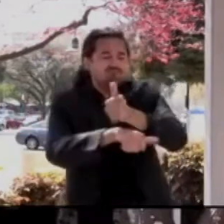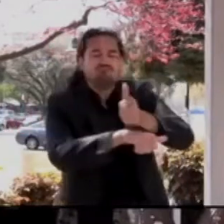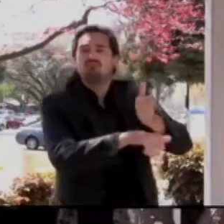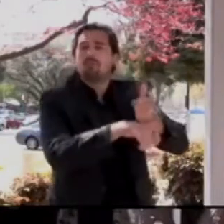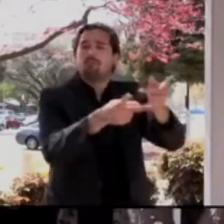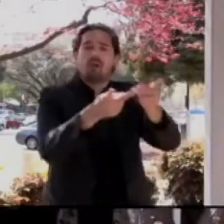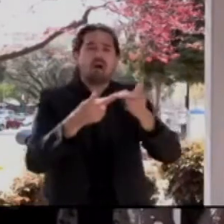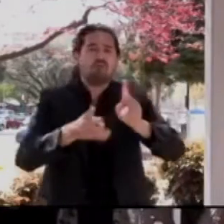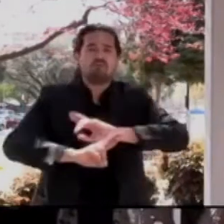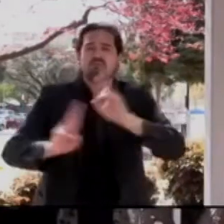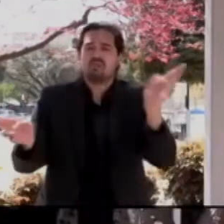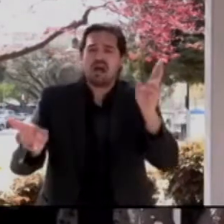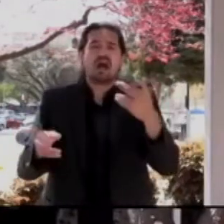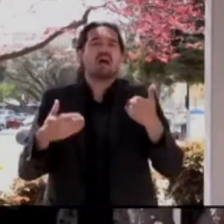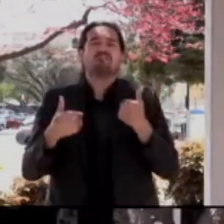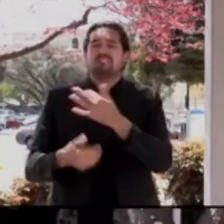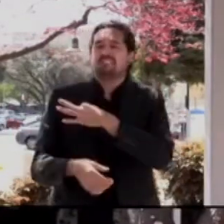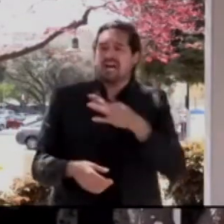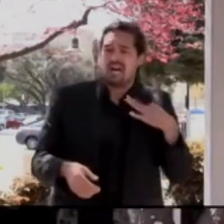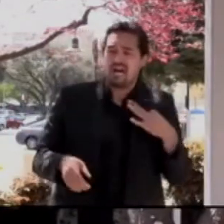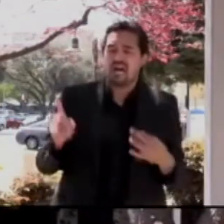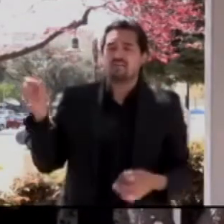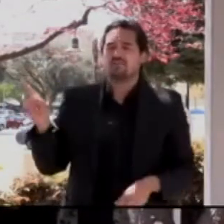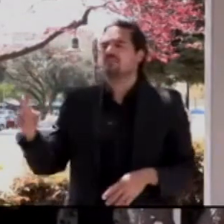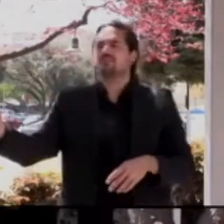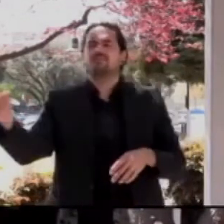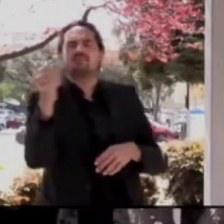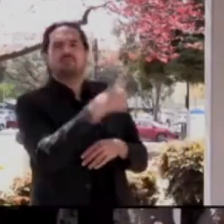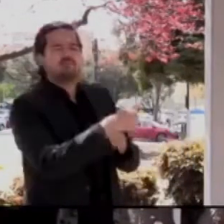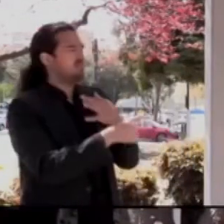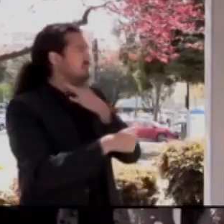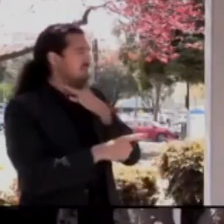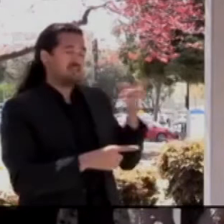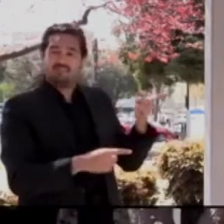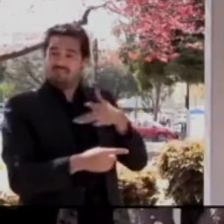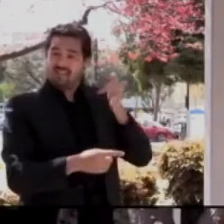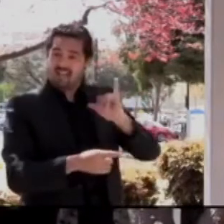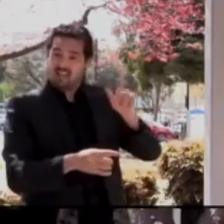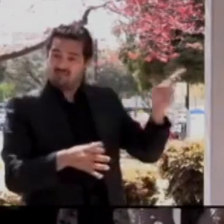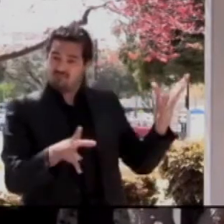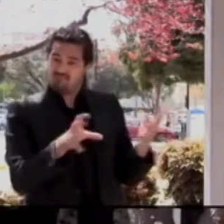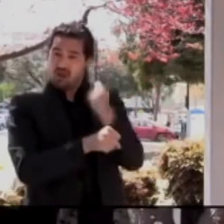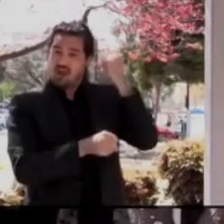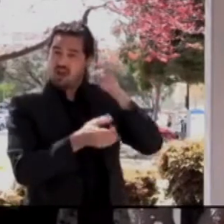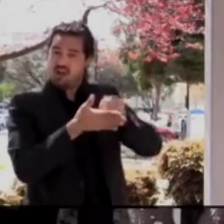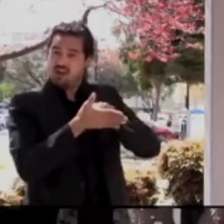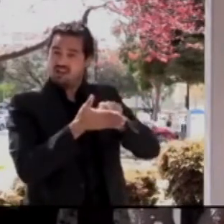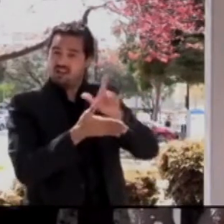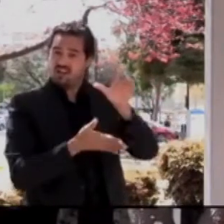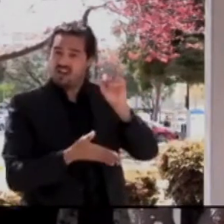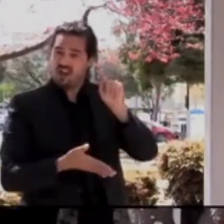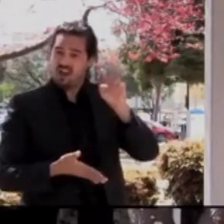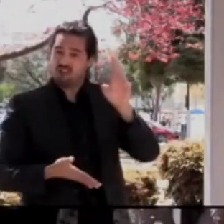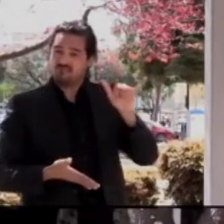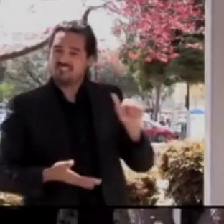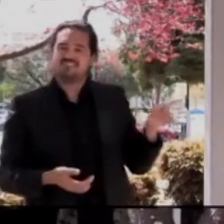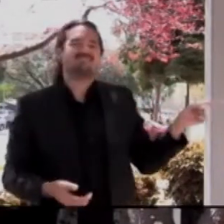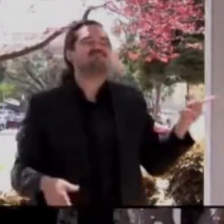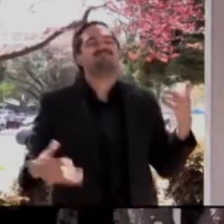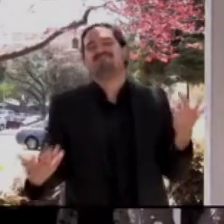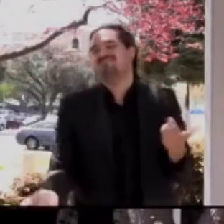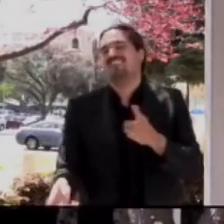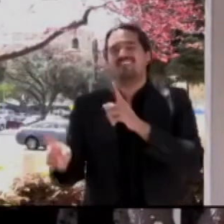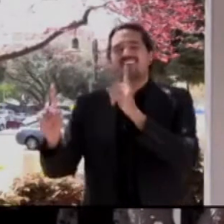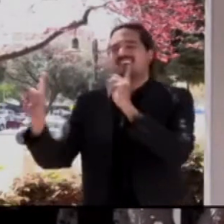capacity. Do you feel like you've been the jackpot? Well, like Marty, I also have never won the jackpot or the lottery. But